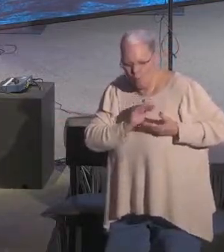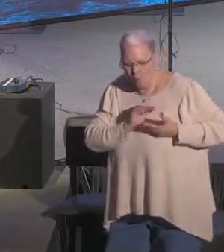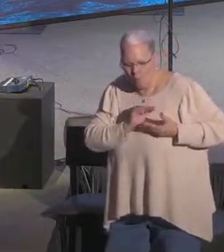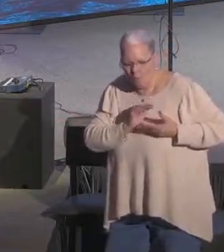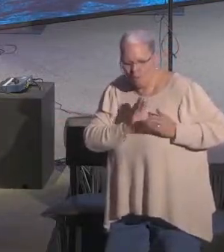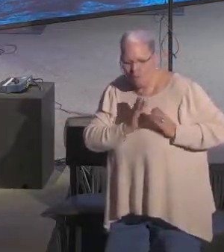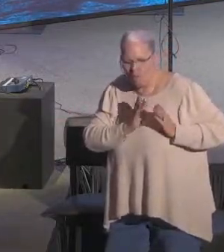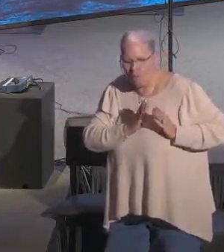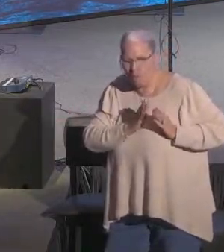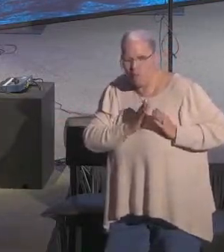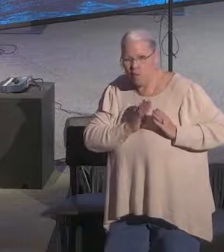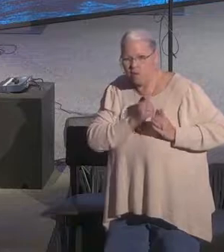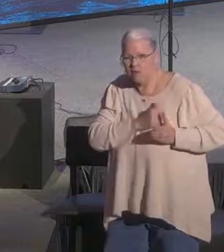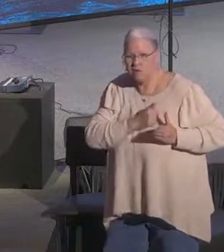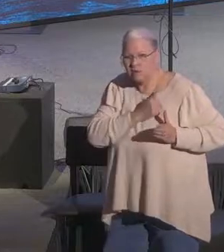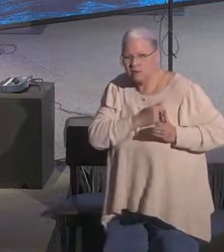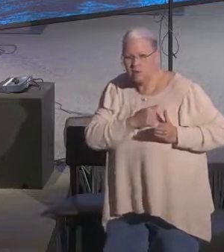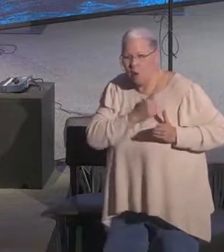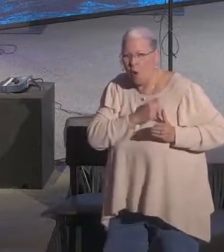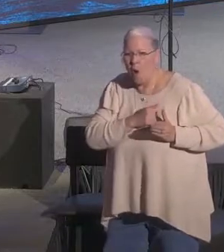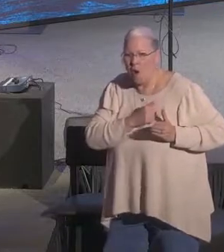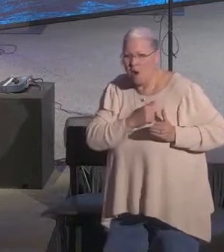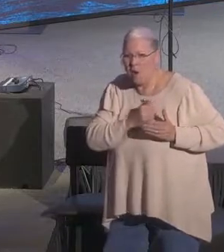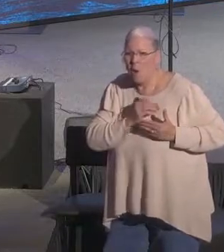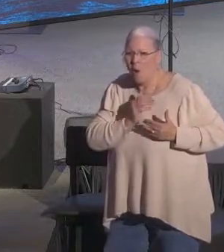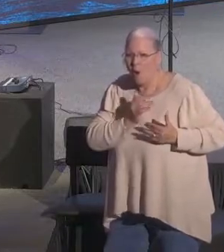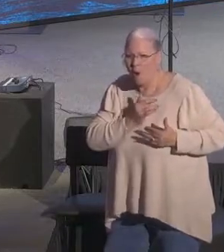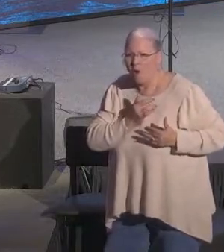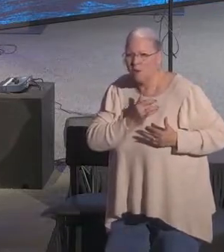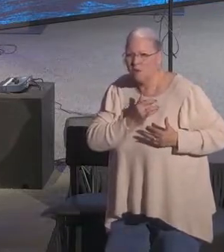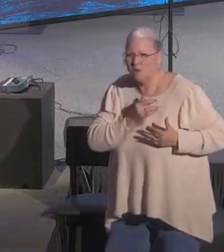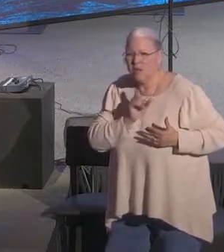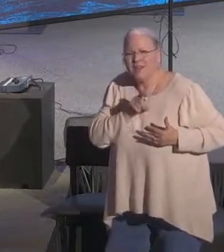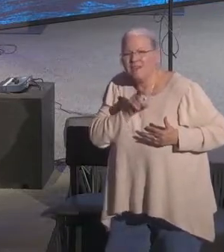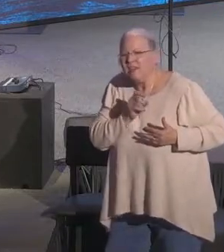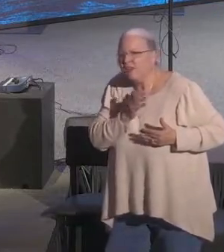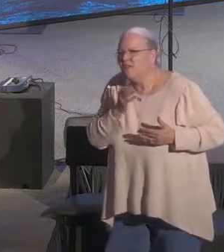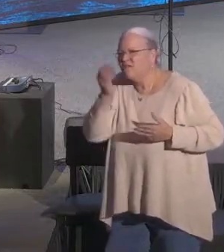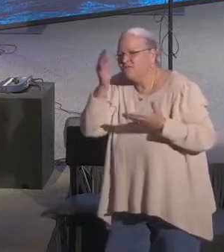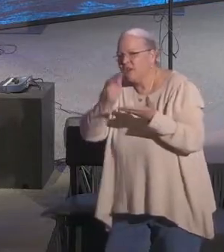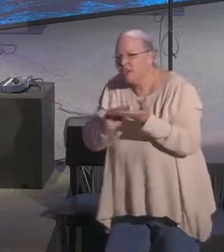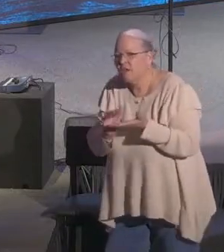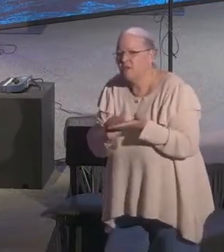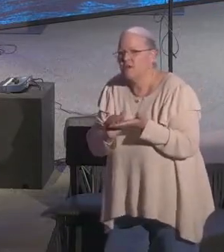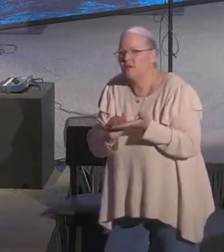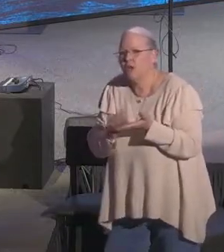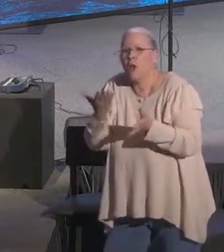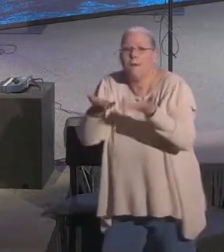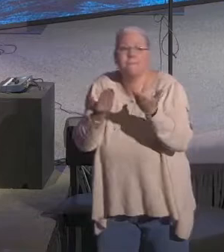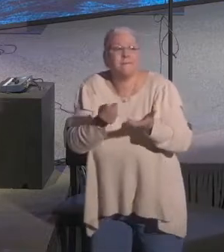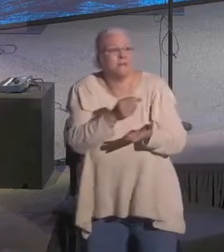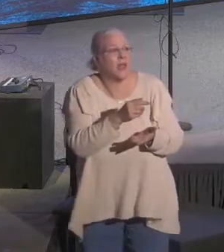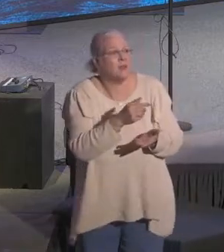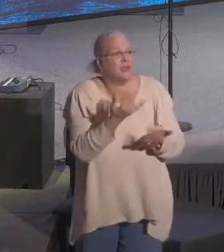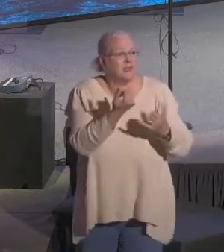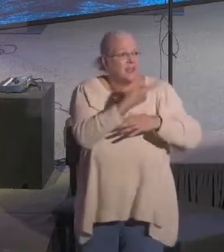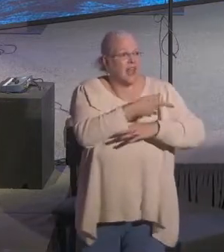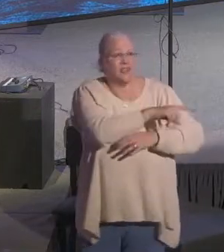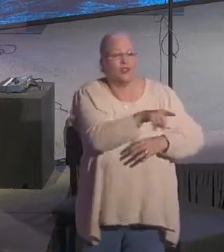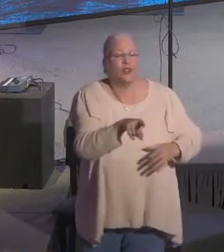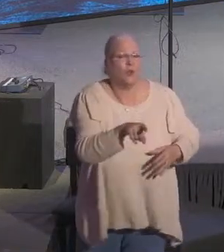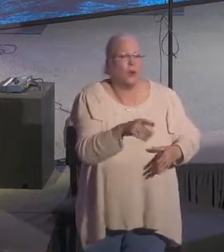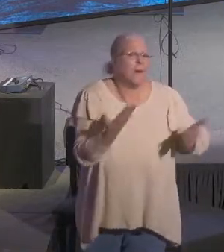Like, I need forgiveness. And listen, maybe that's you today. Maybe you're here today and you have a contrite heart.